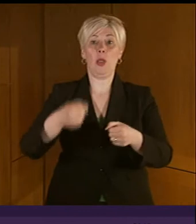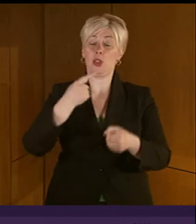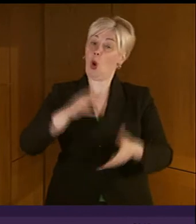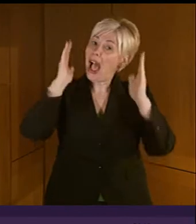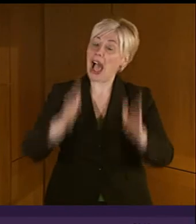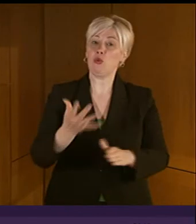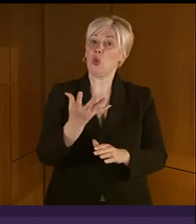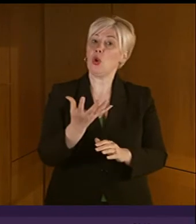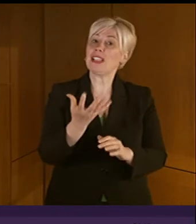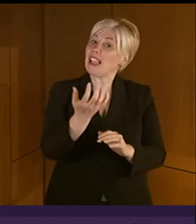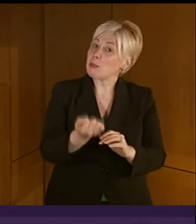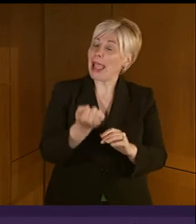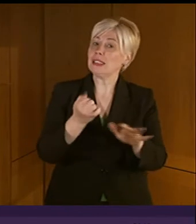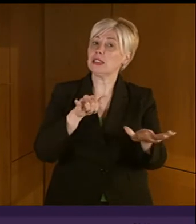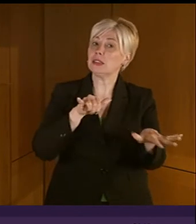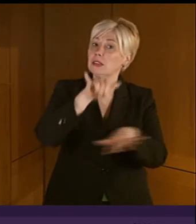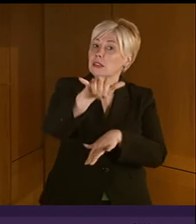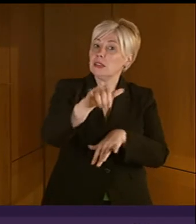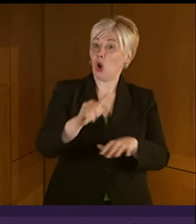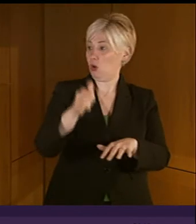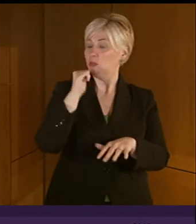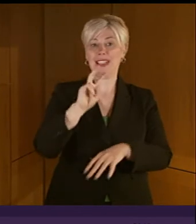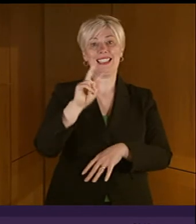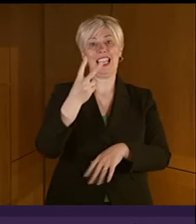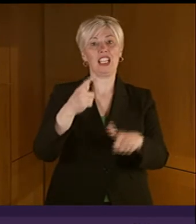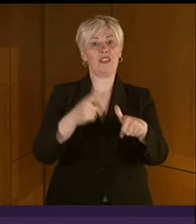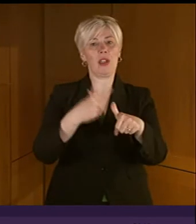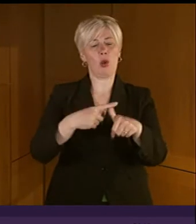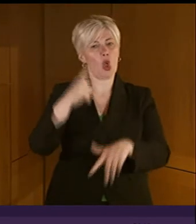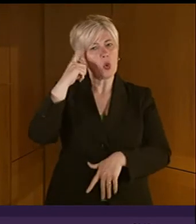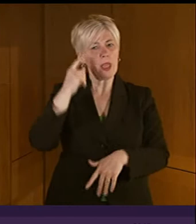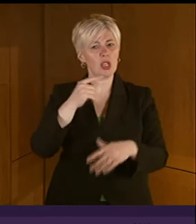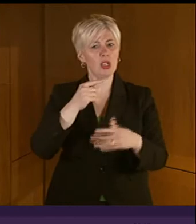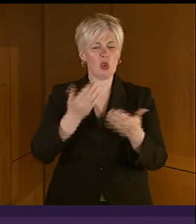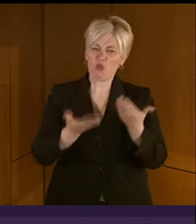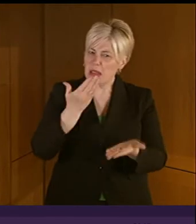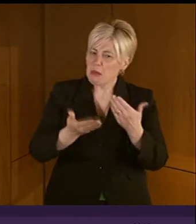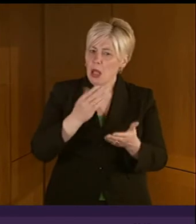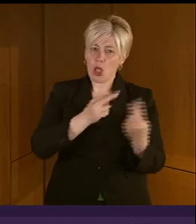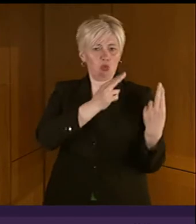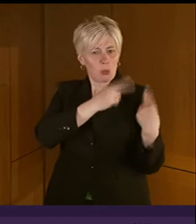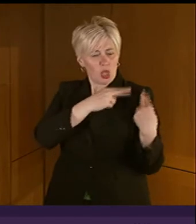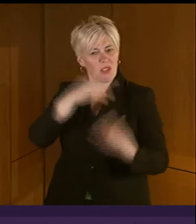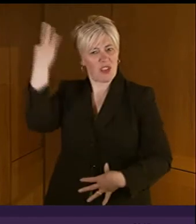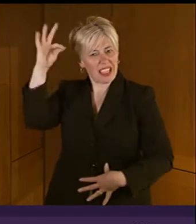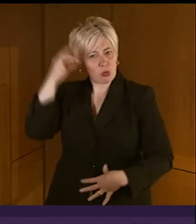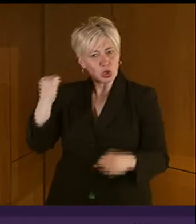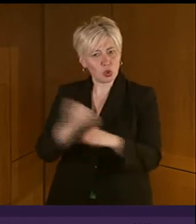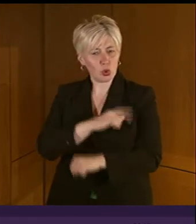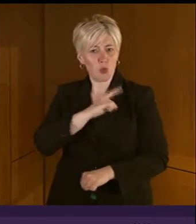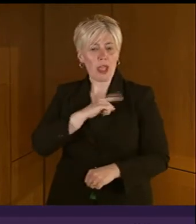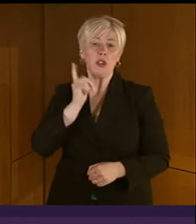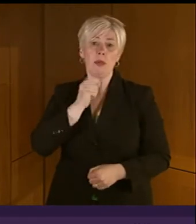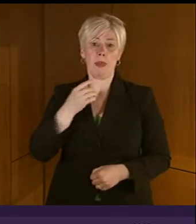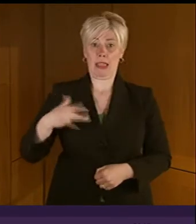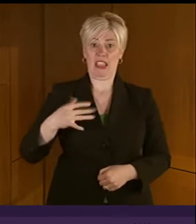on the 2nd of April by European law? Was that a reasonable and responsible thing for any Council to do, given the lifeline nature